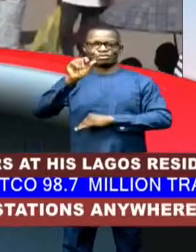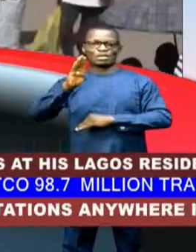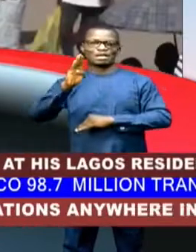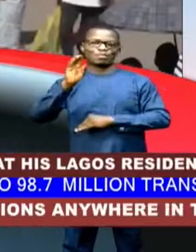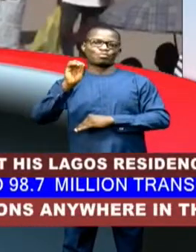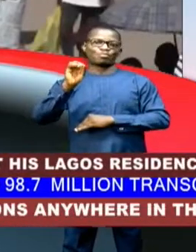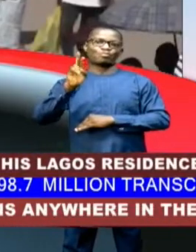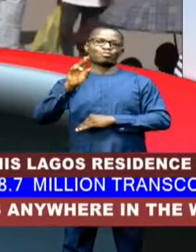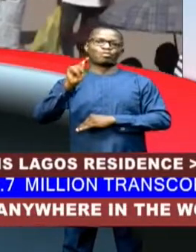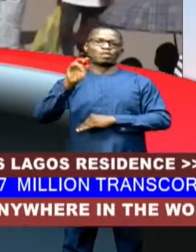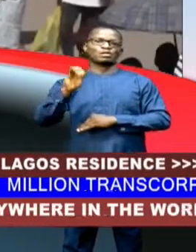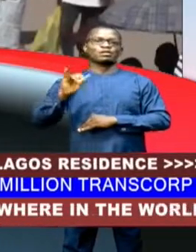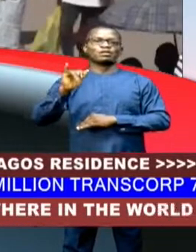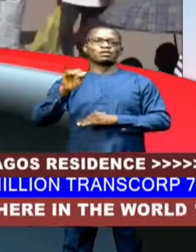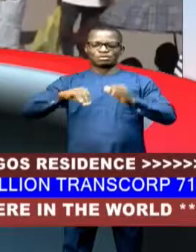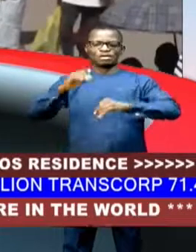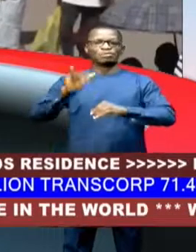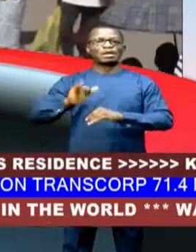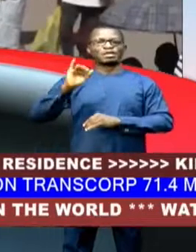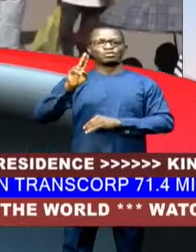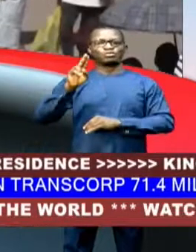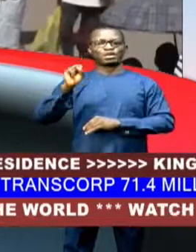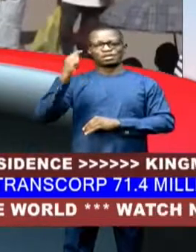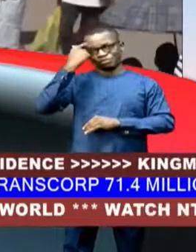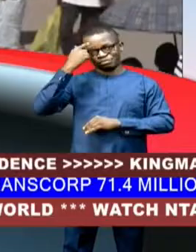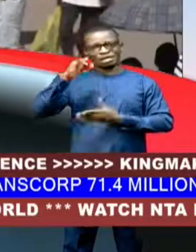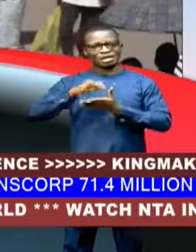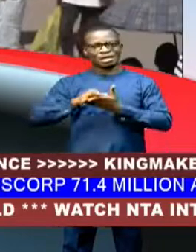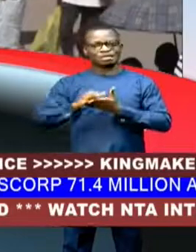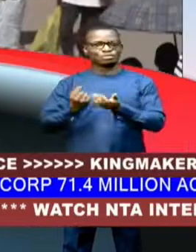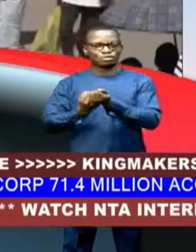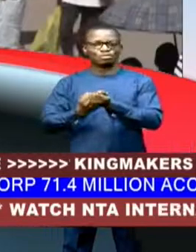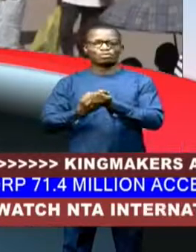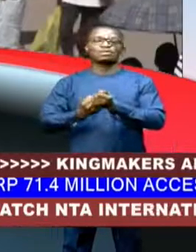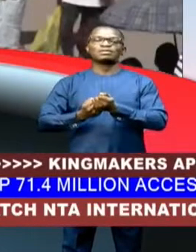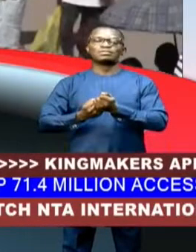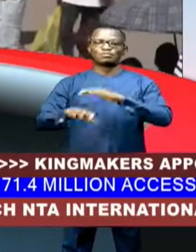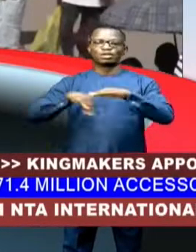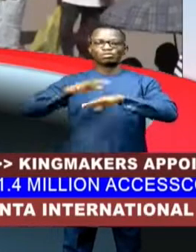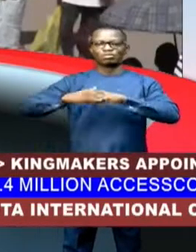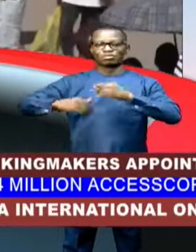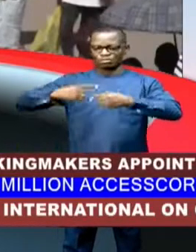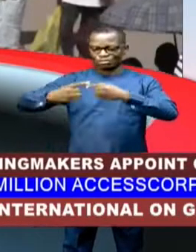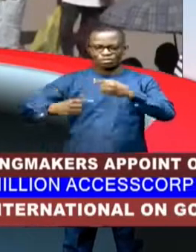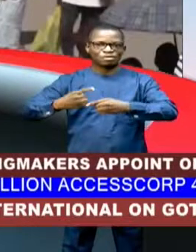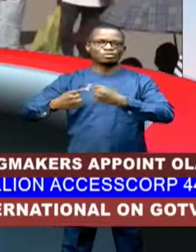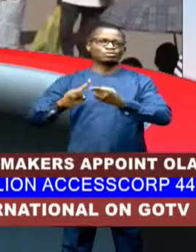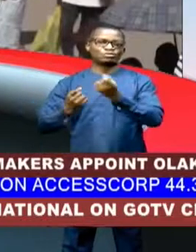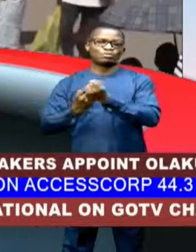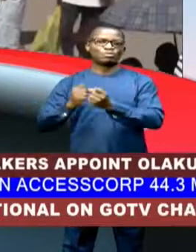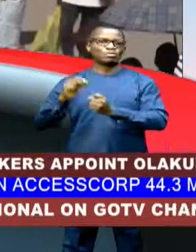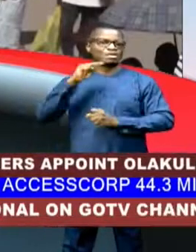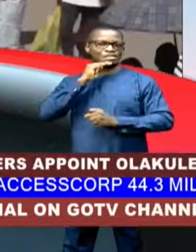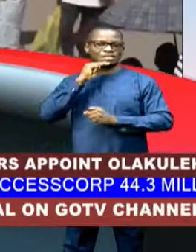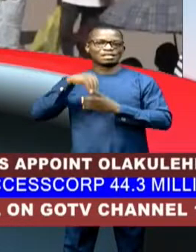Uche Oguchiku reports that the gesture is part of the ongoing collaboration to assist the country in its emergency response